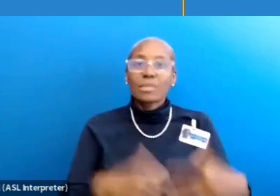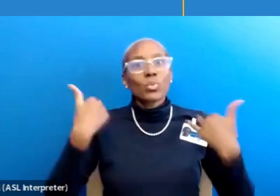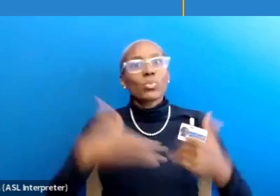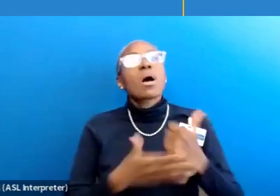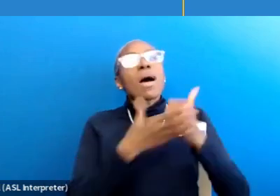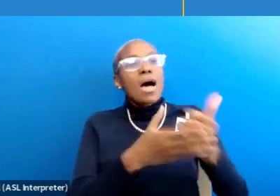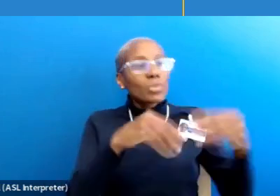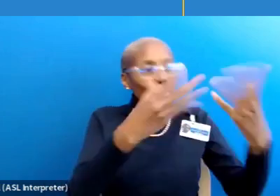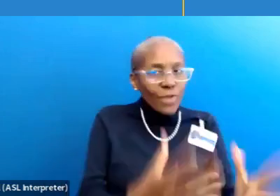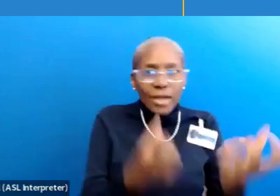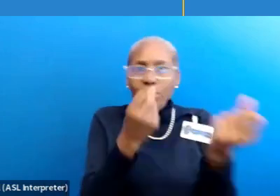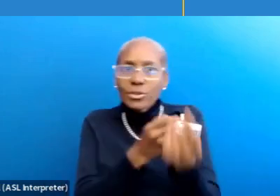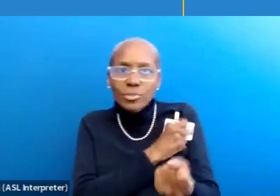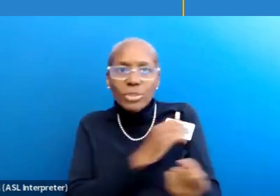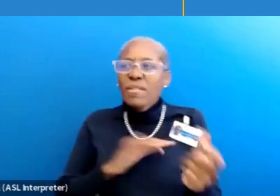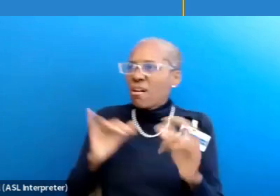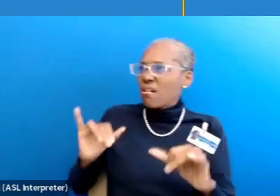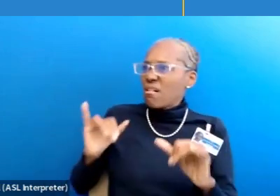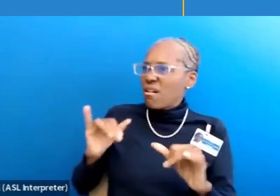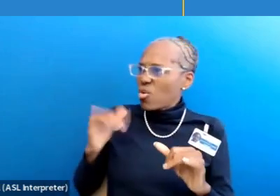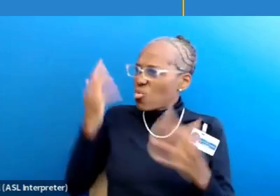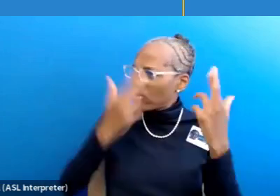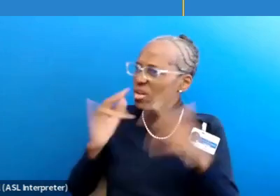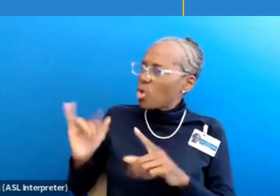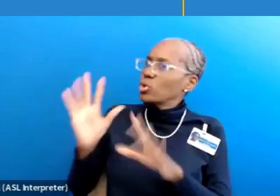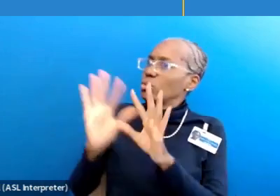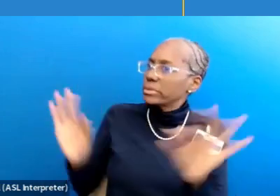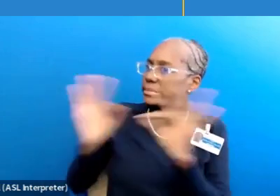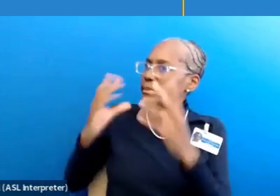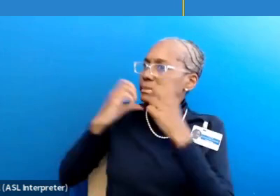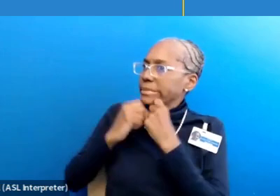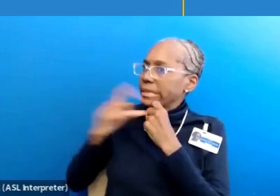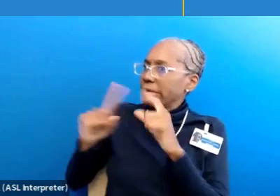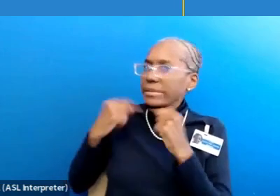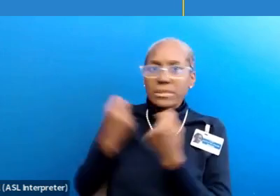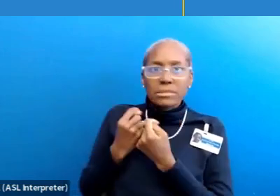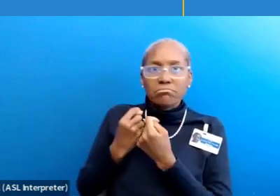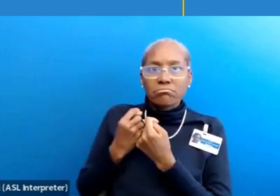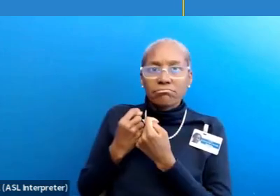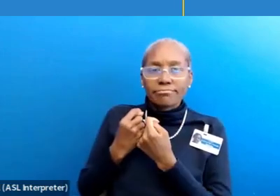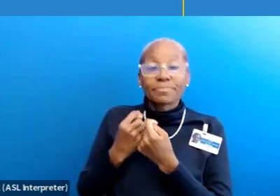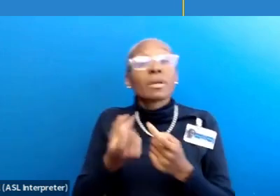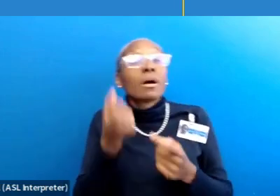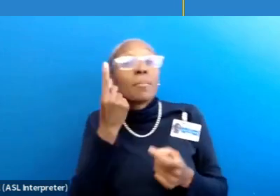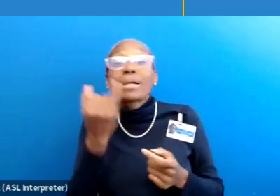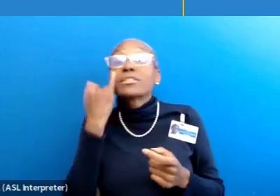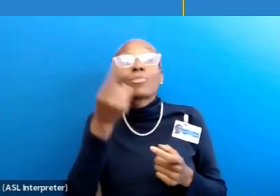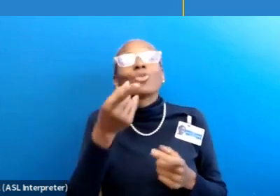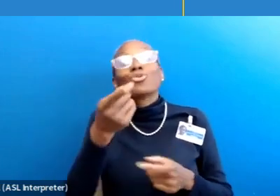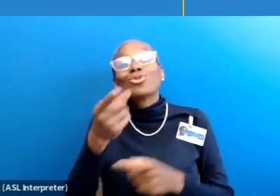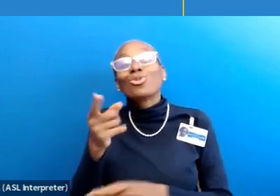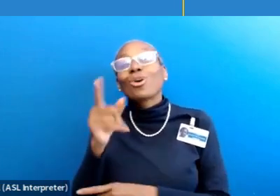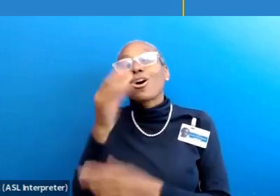providers and support staff to view us as essential and as valuable members of the care team. But what if you're freelance?